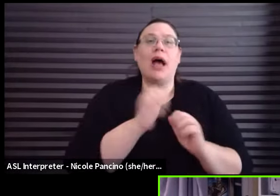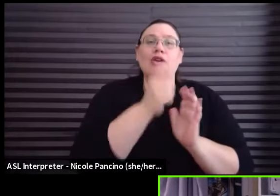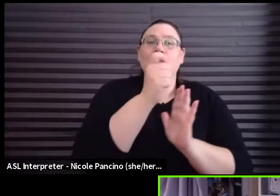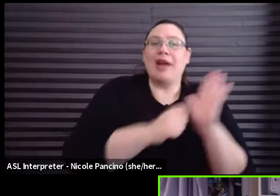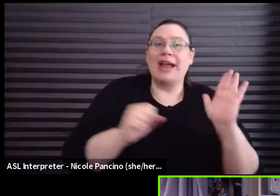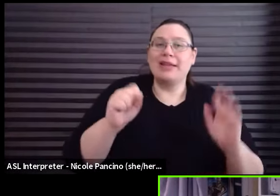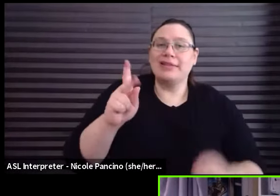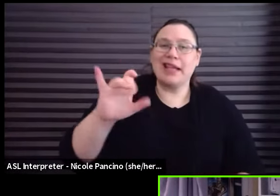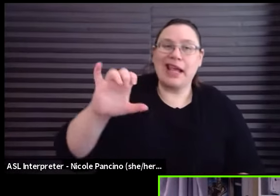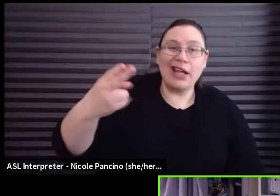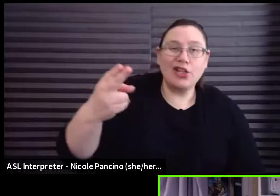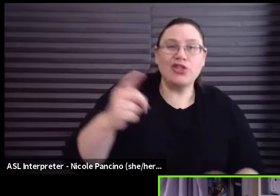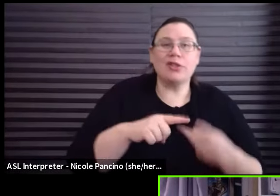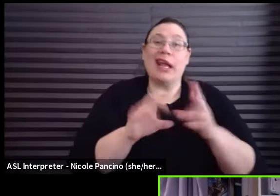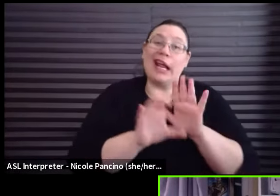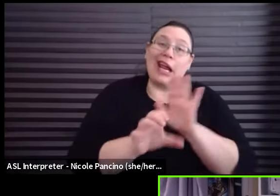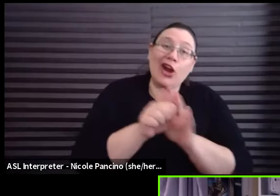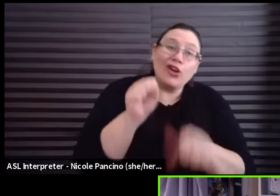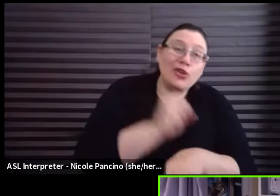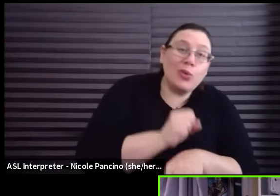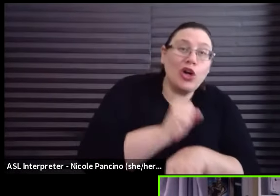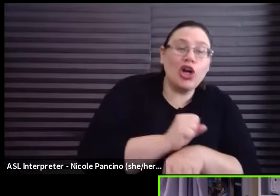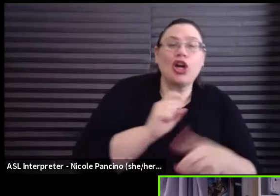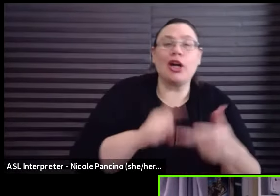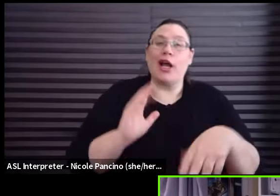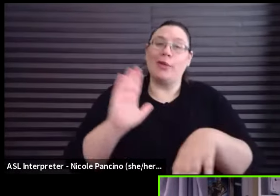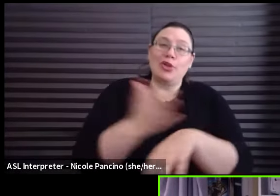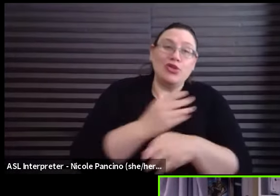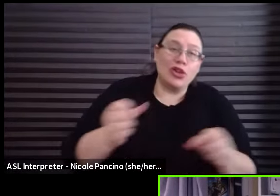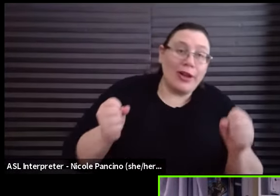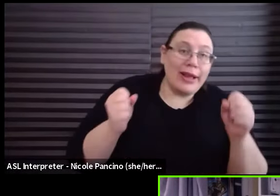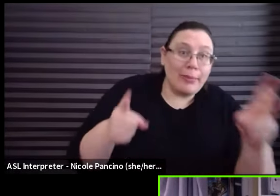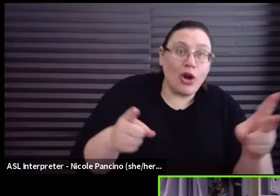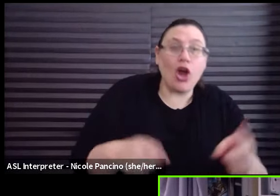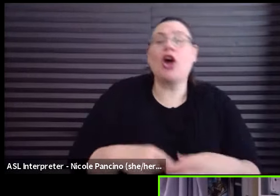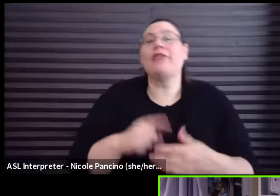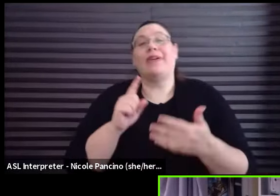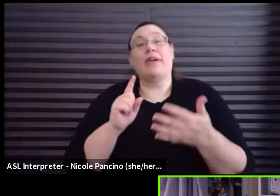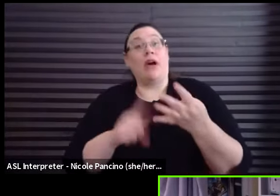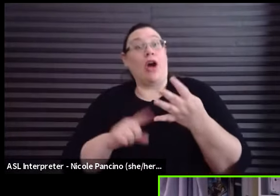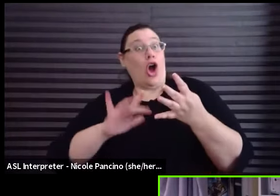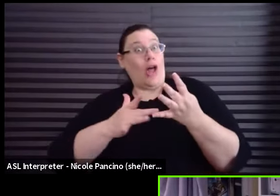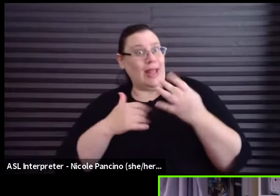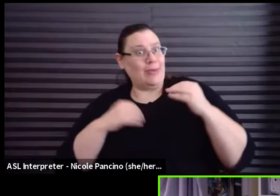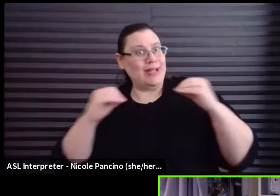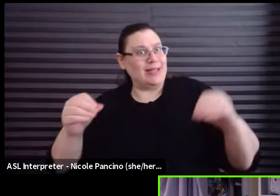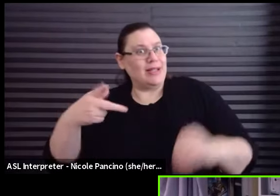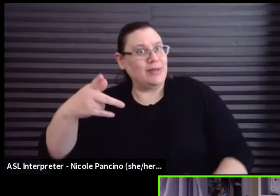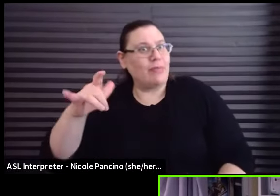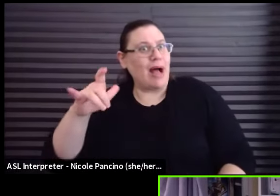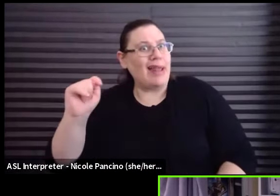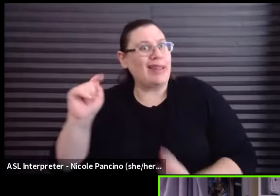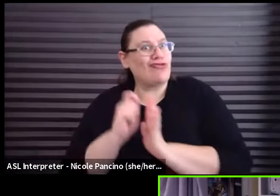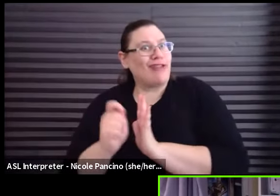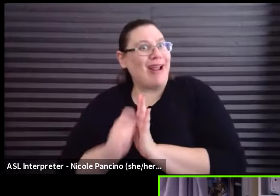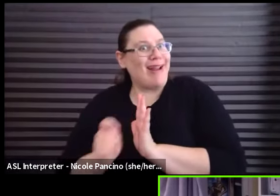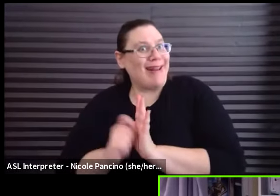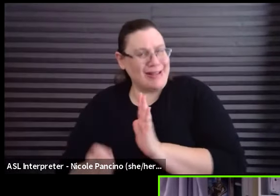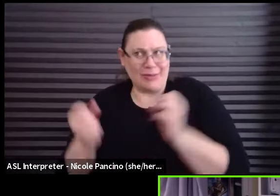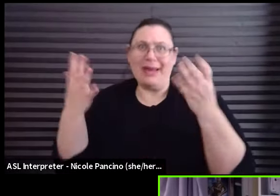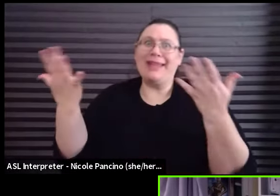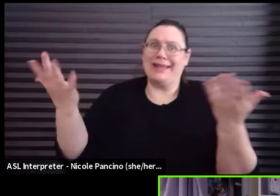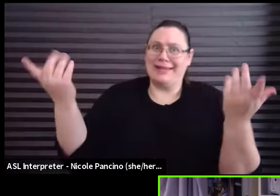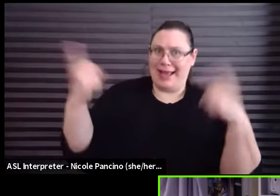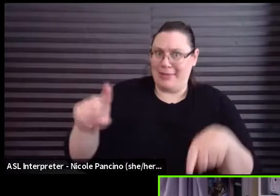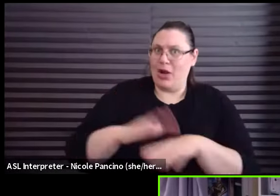character work. We do musical improv. We now online teach pilot writing. So there's a lot going on at our school beyond